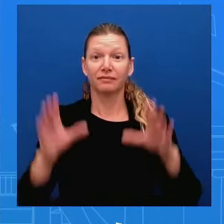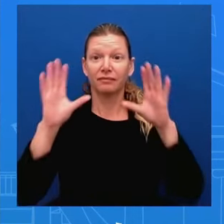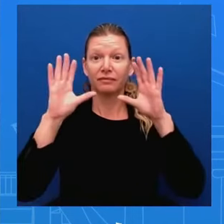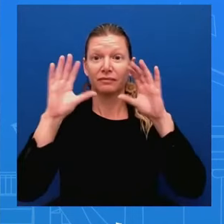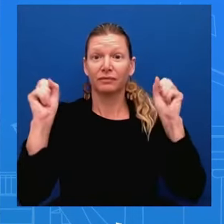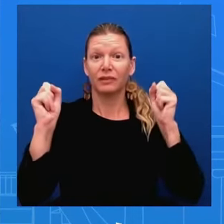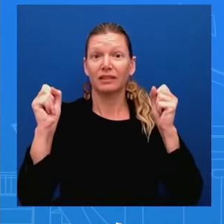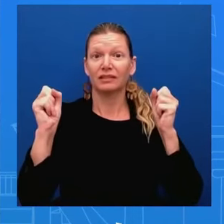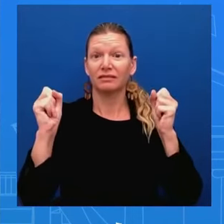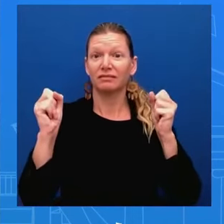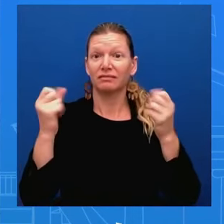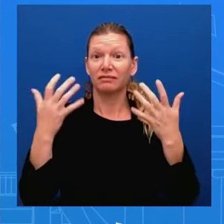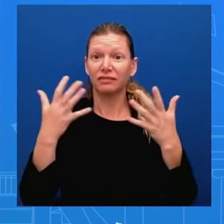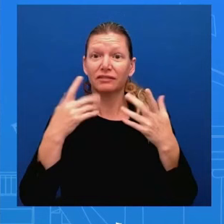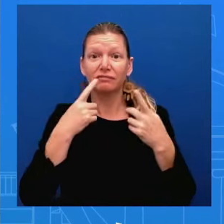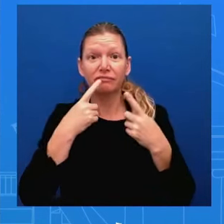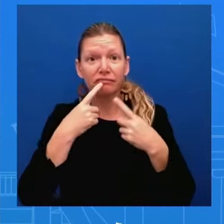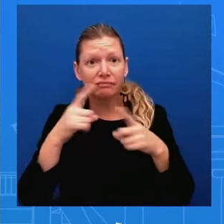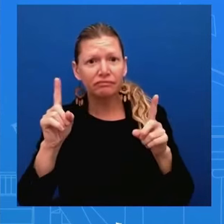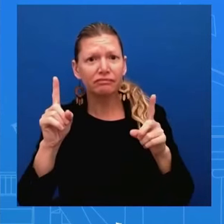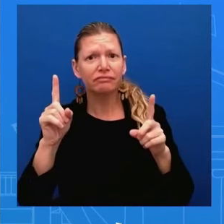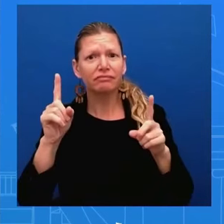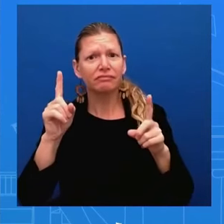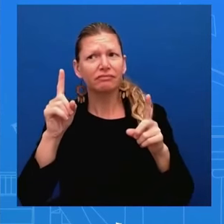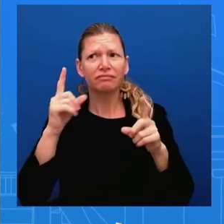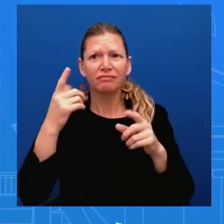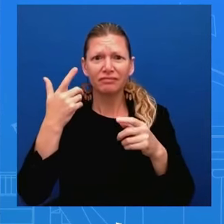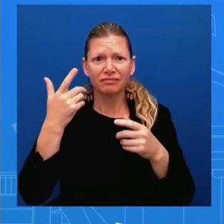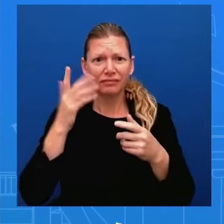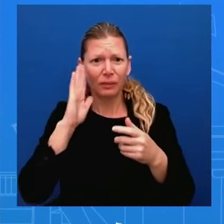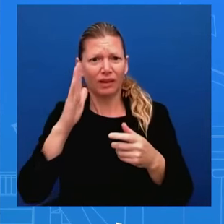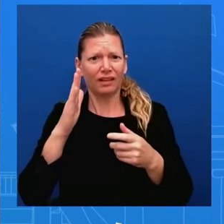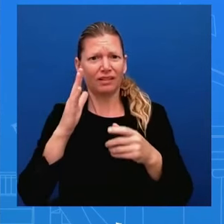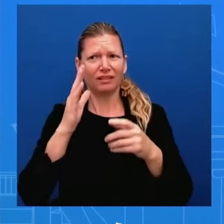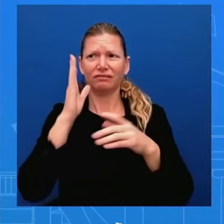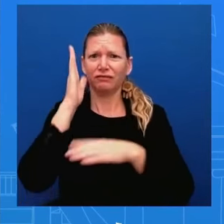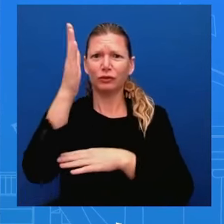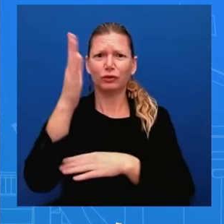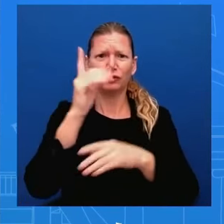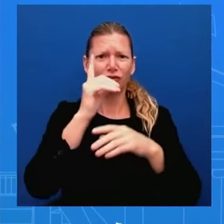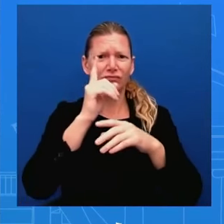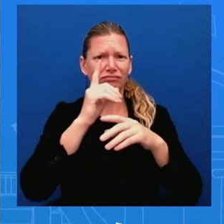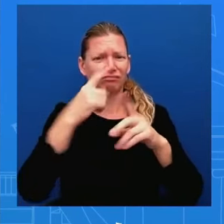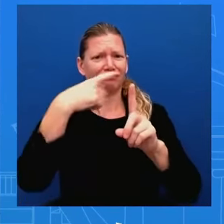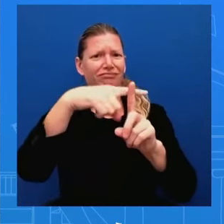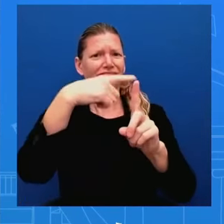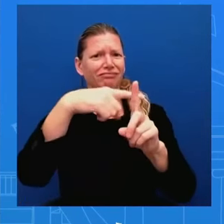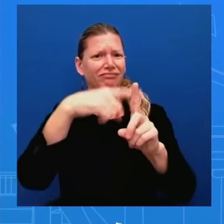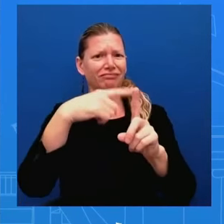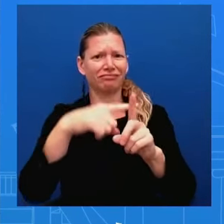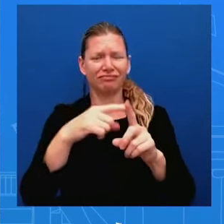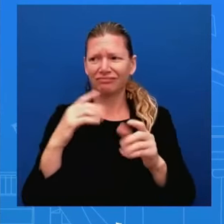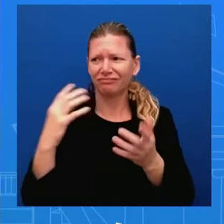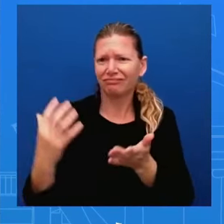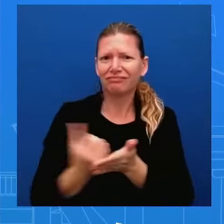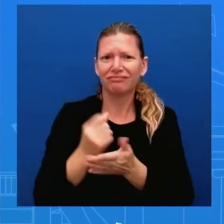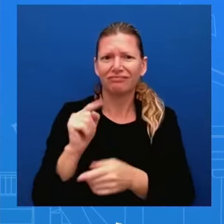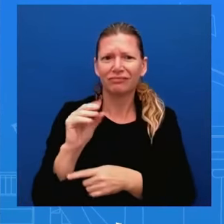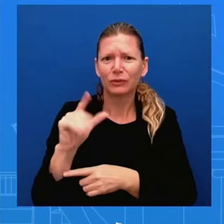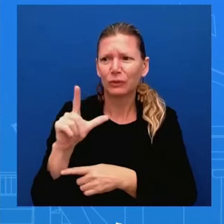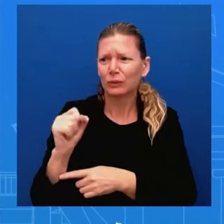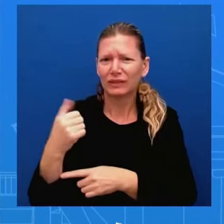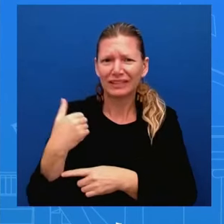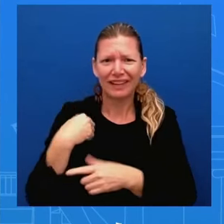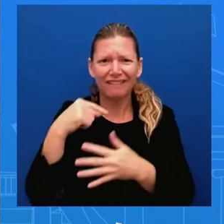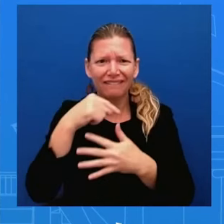and uh we are going to use all of the tools at our disposal trade tools in combination